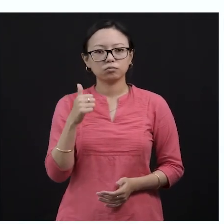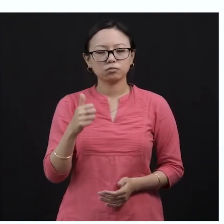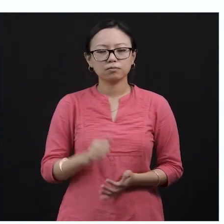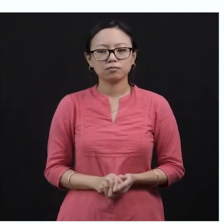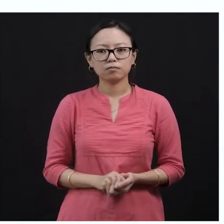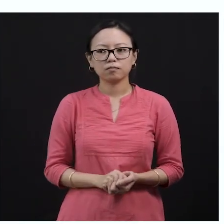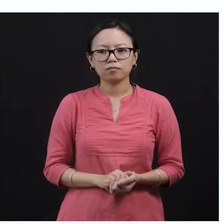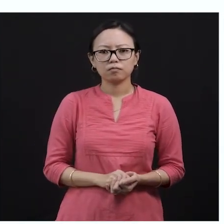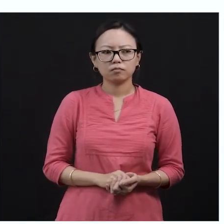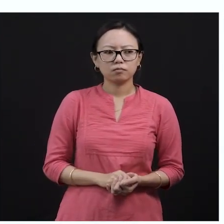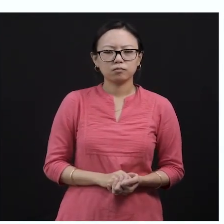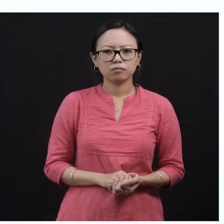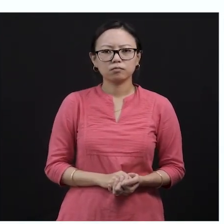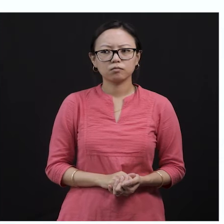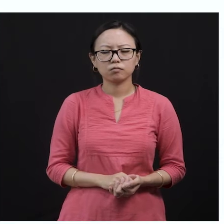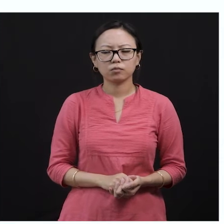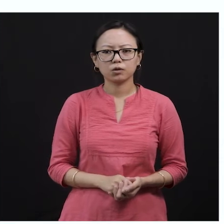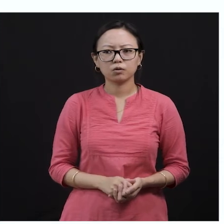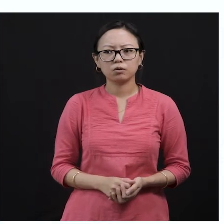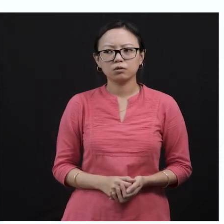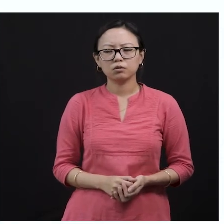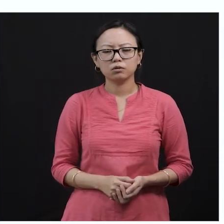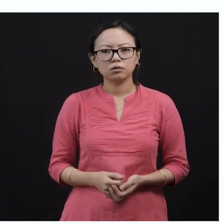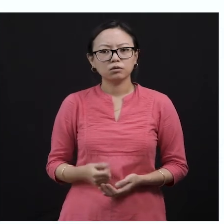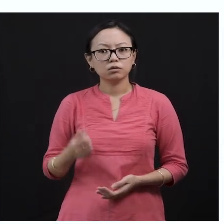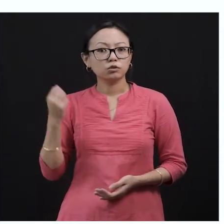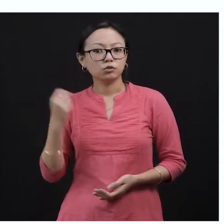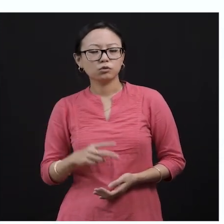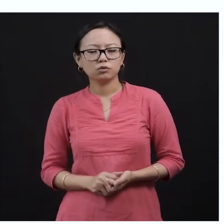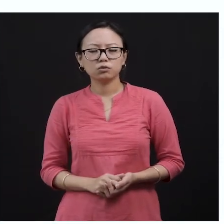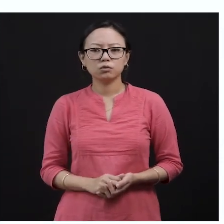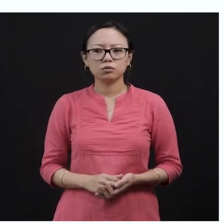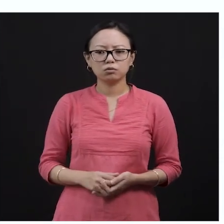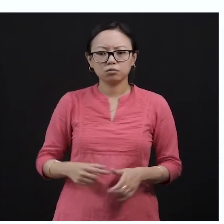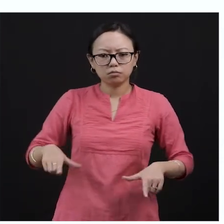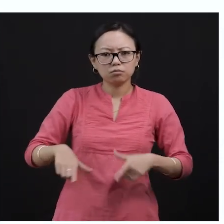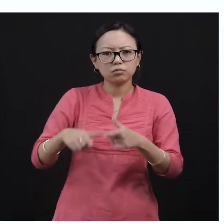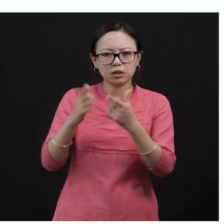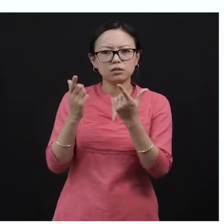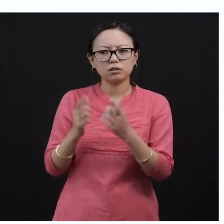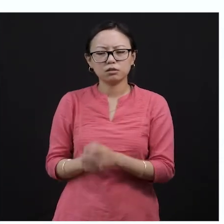walk between the branches. When new plan starts, he cannot just walk straight. By now, I'm sure you will be able to understand that.